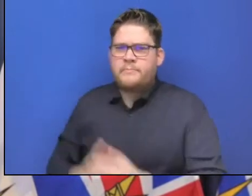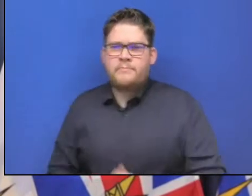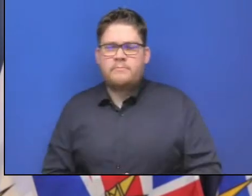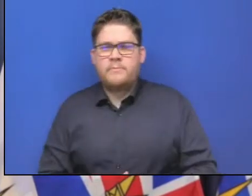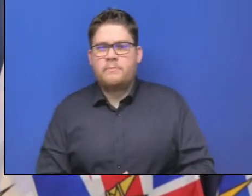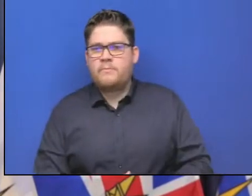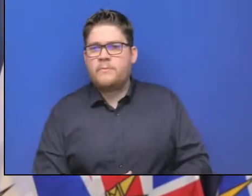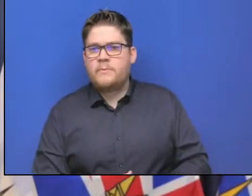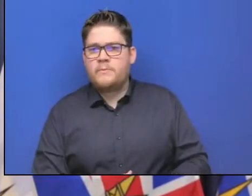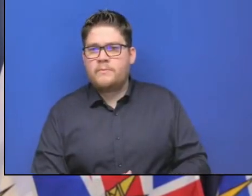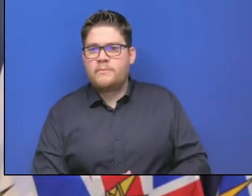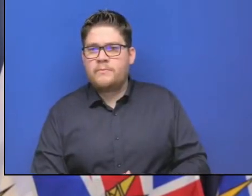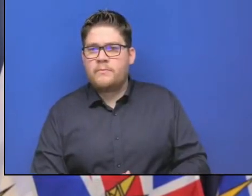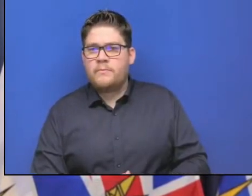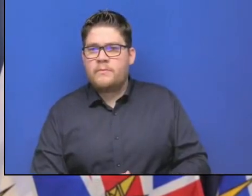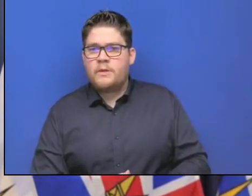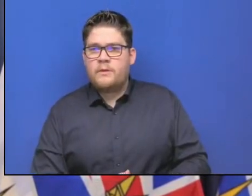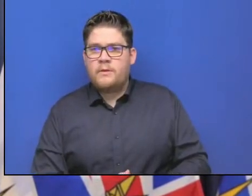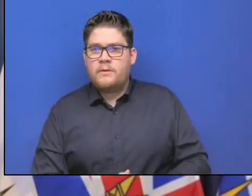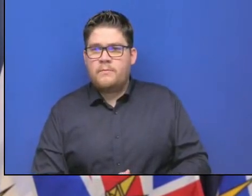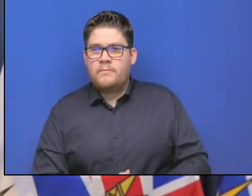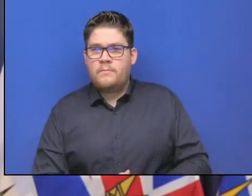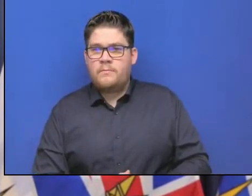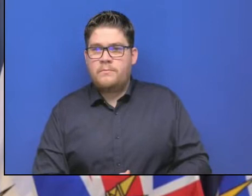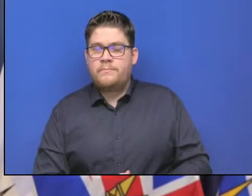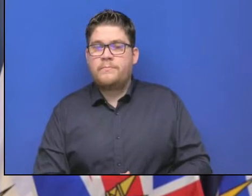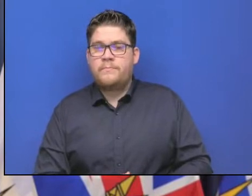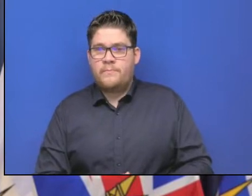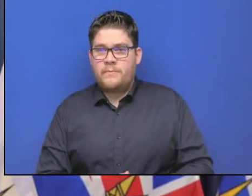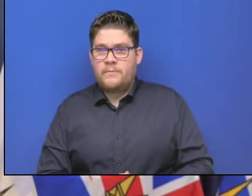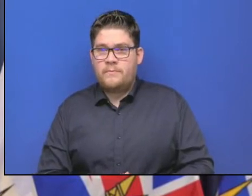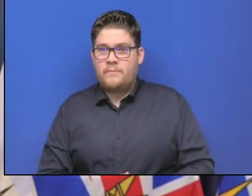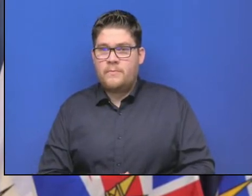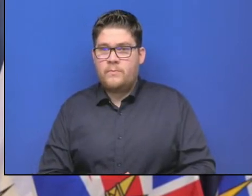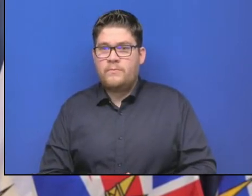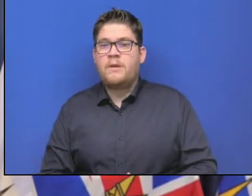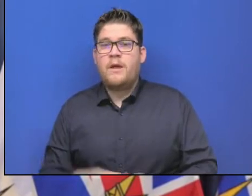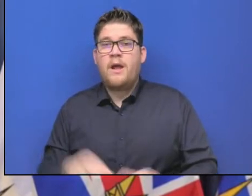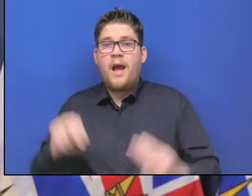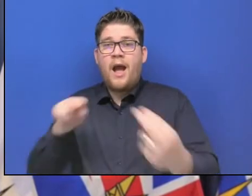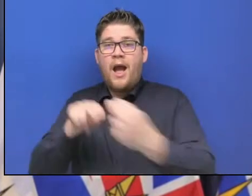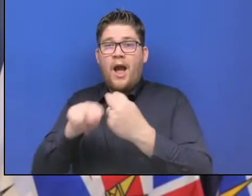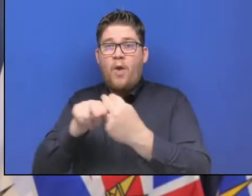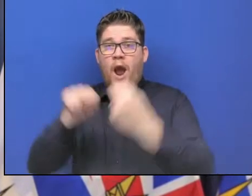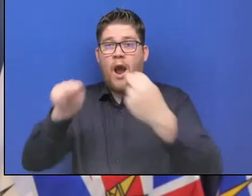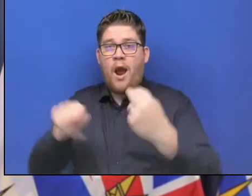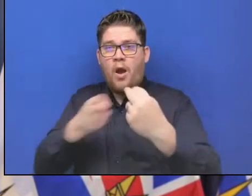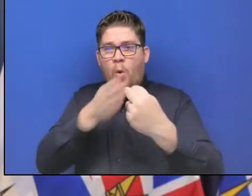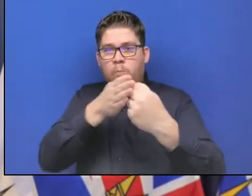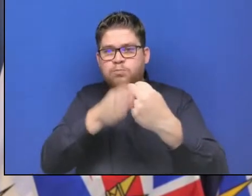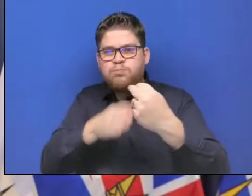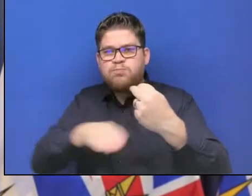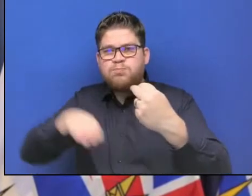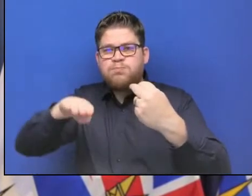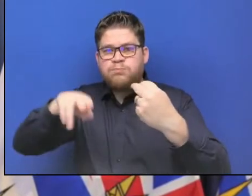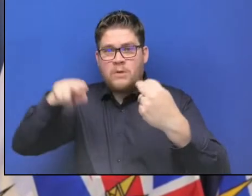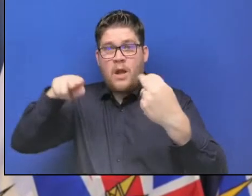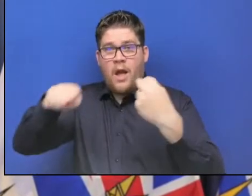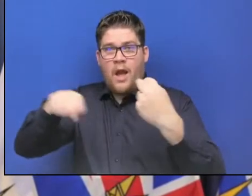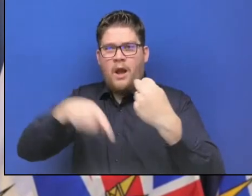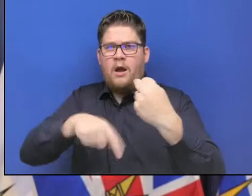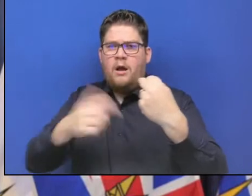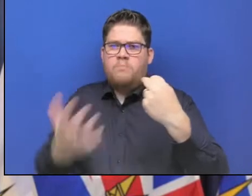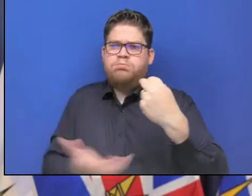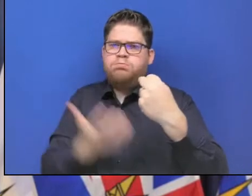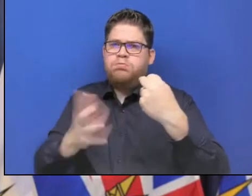grass medians between the separated part of the highway. And we will be coning that so that motorists pay